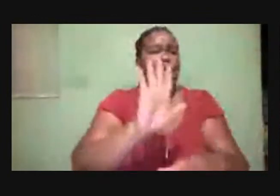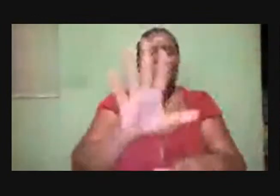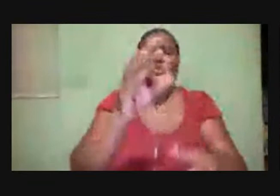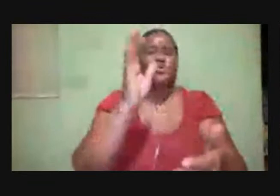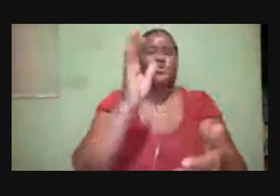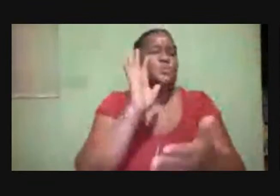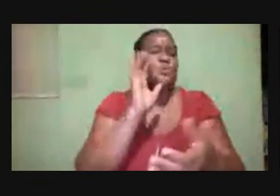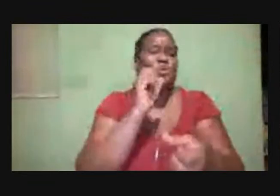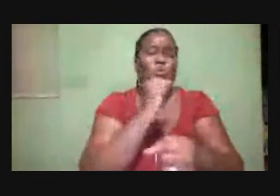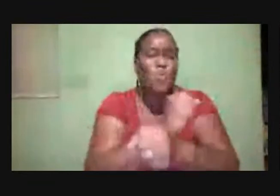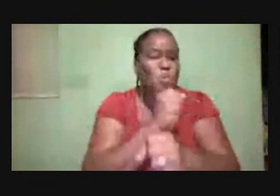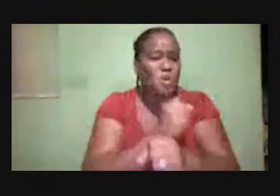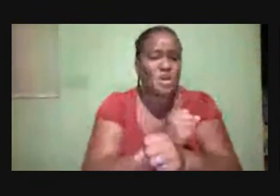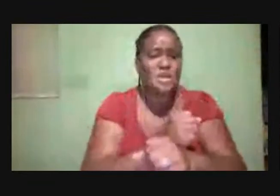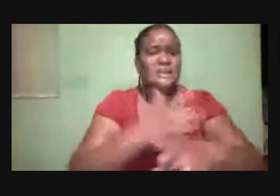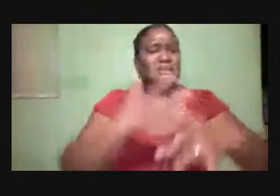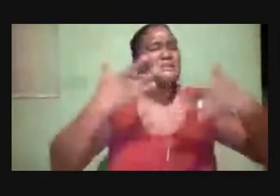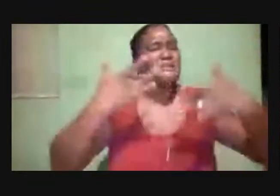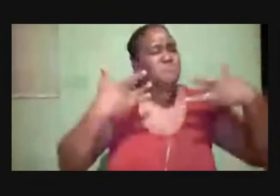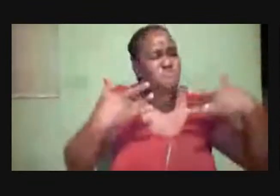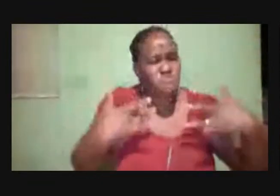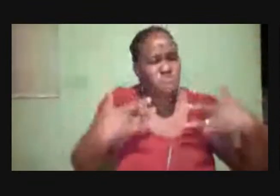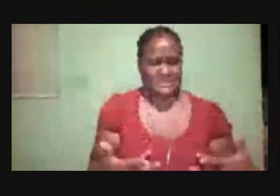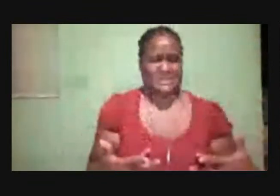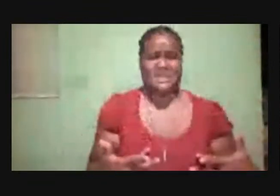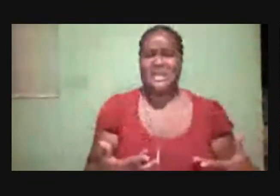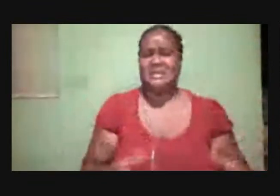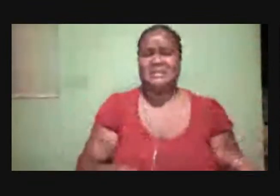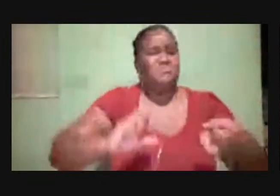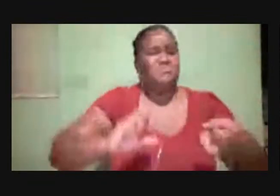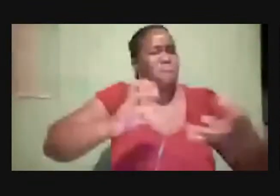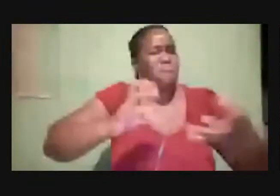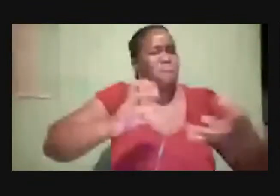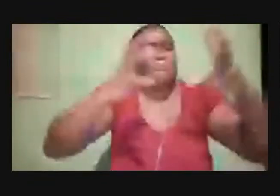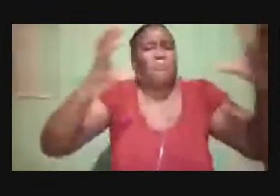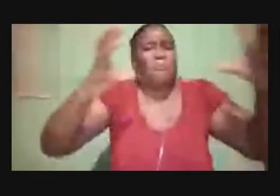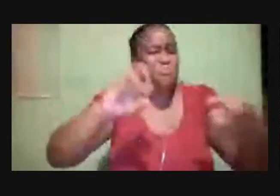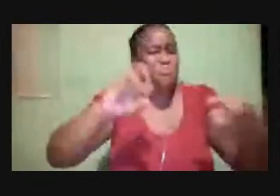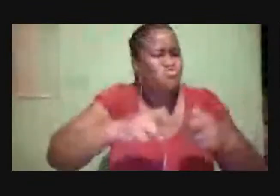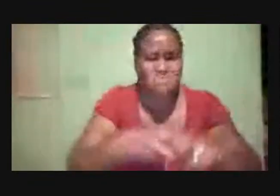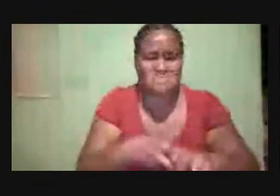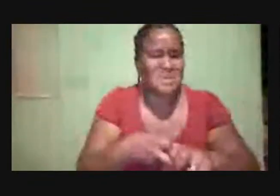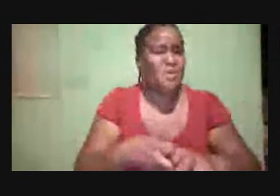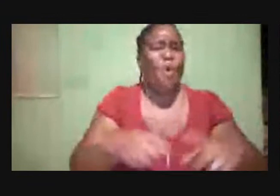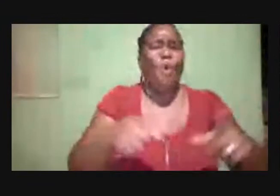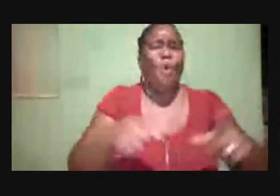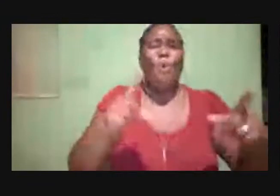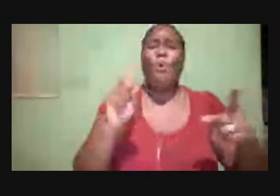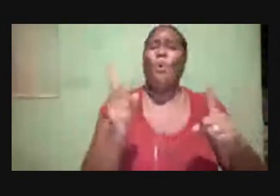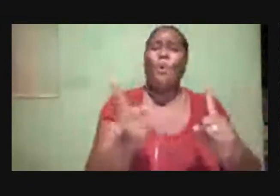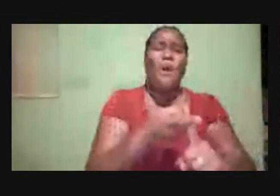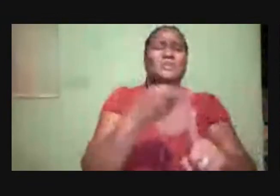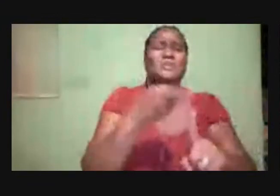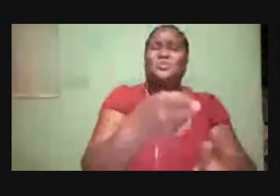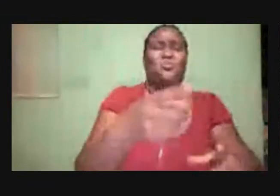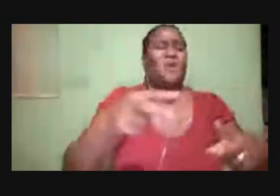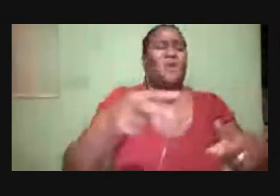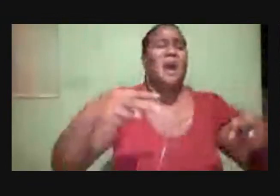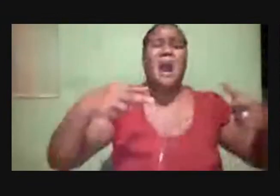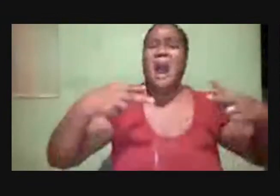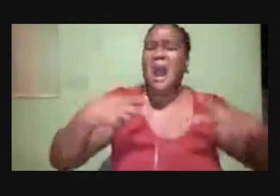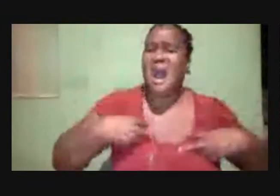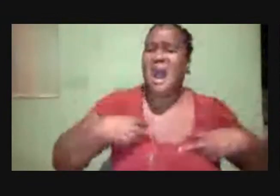call Depression A giant Because Once It Latches On To You It Continues To Grow